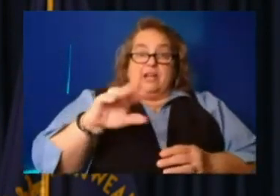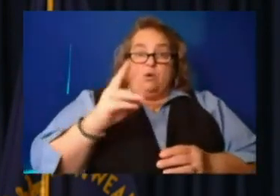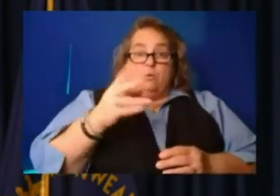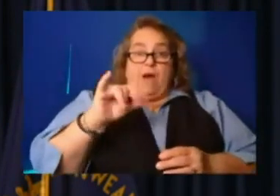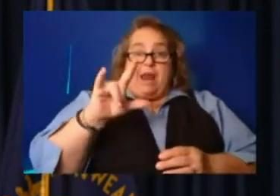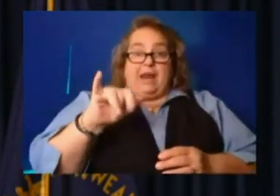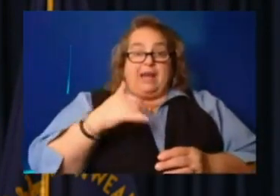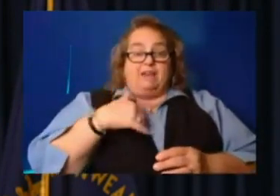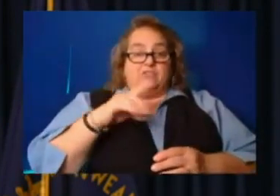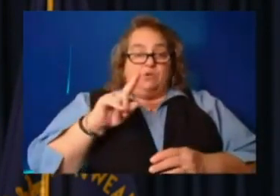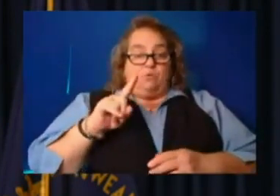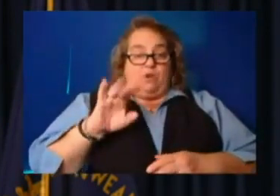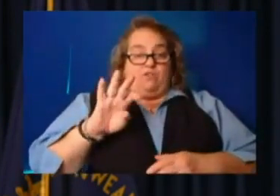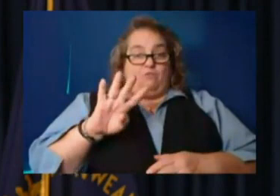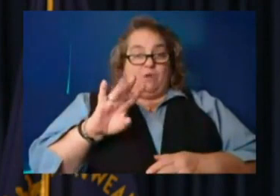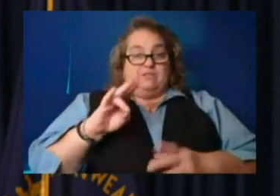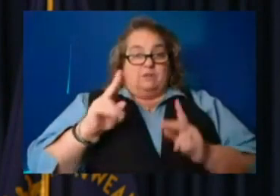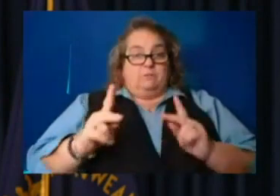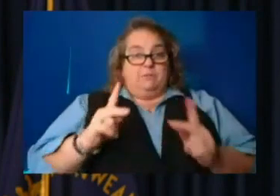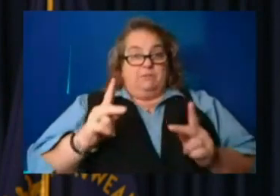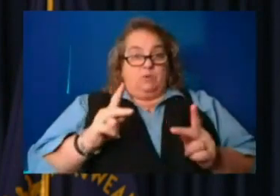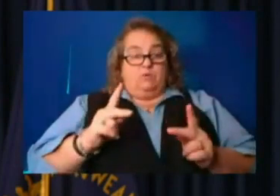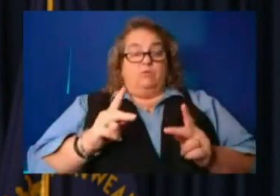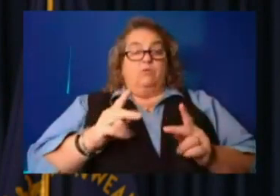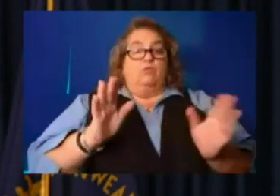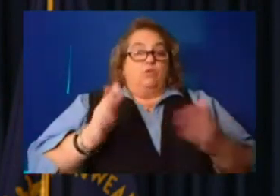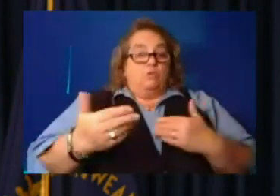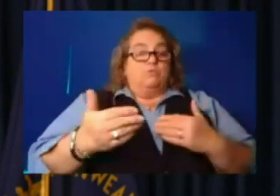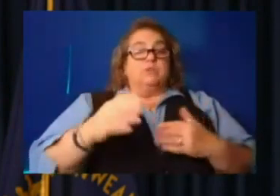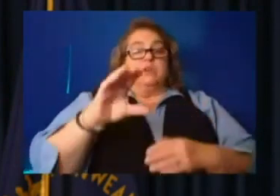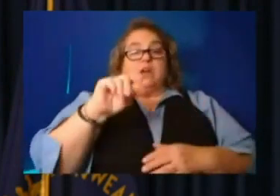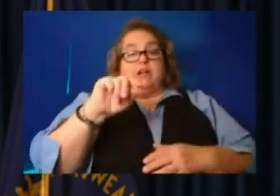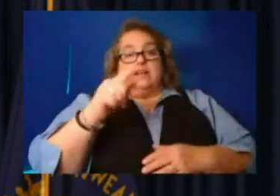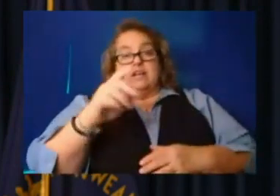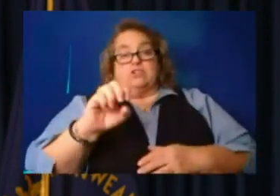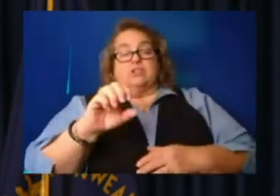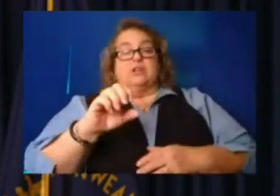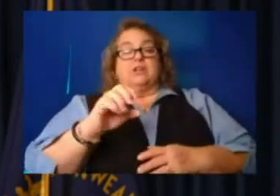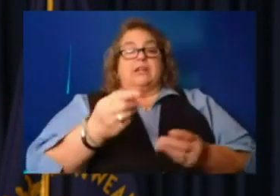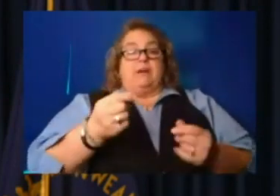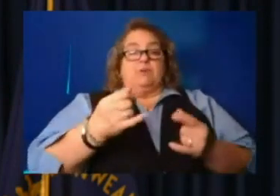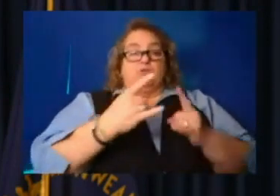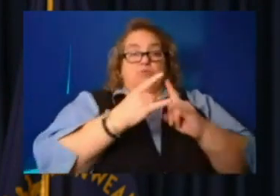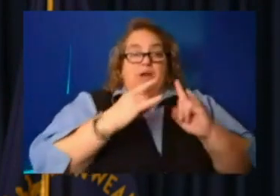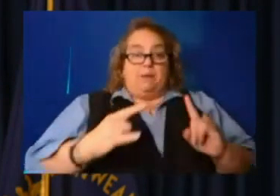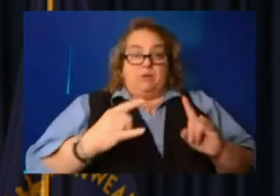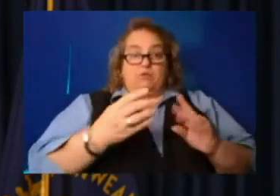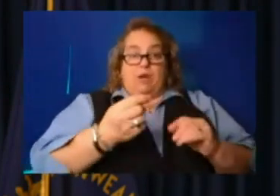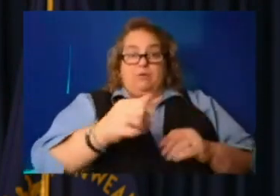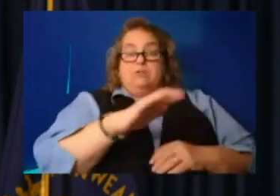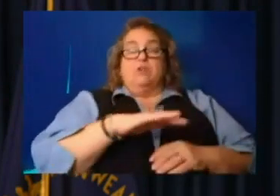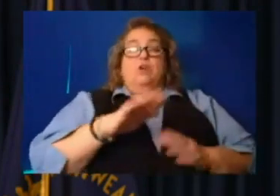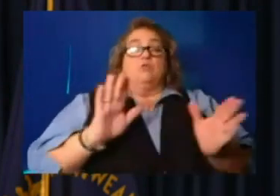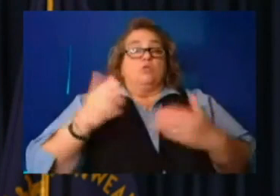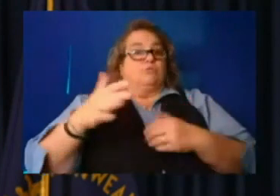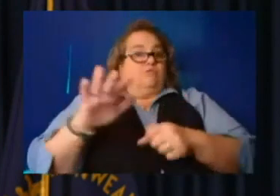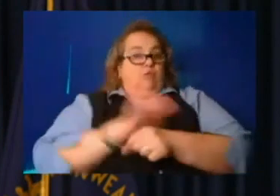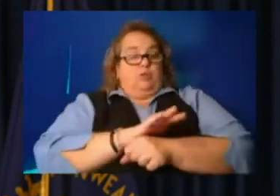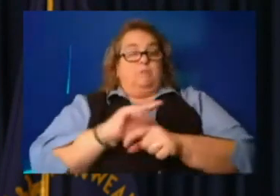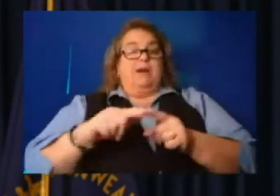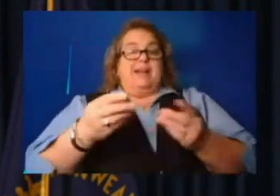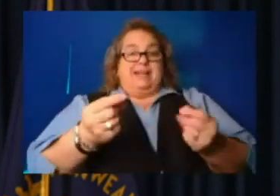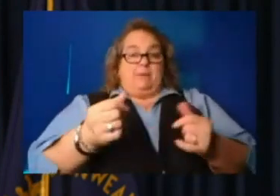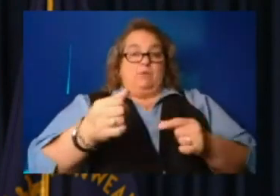occupying rooms, cottages and campgrounds. The rooms are fully booked, but the campground space is available. As you'll hear in a minute, we're putting a lot of travel